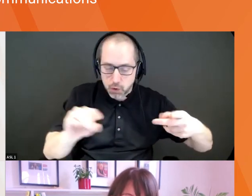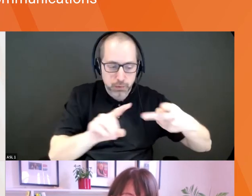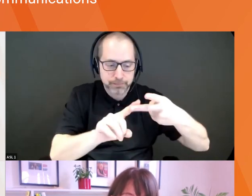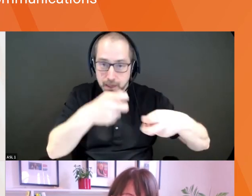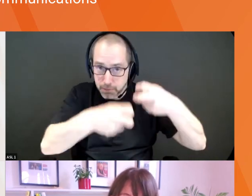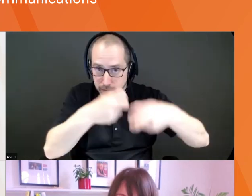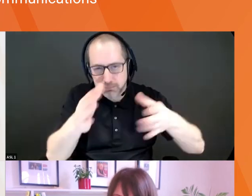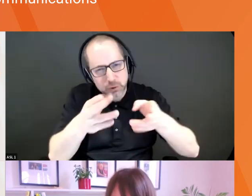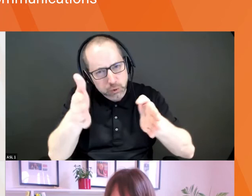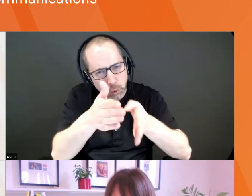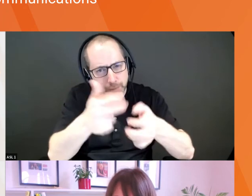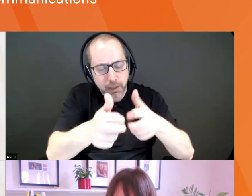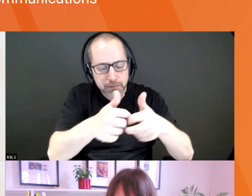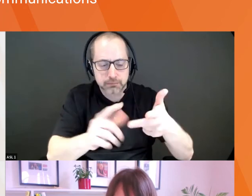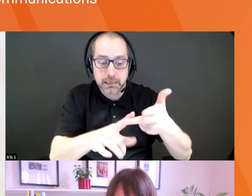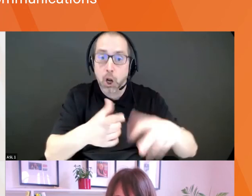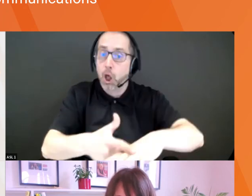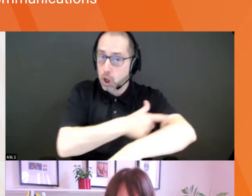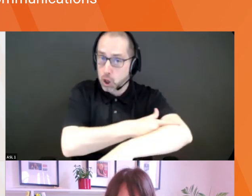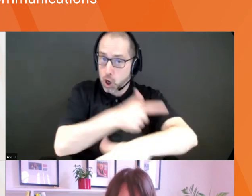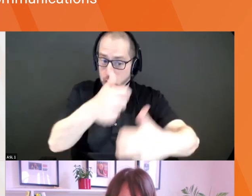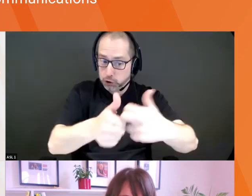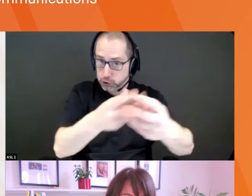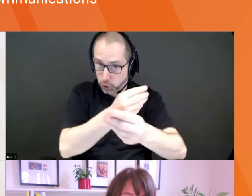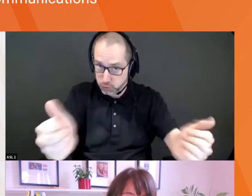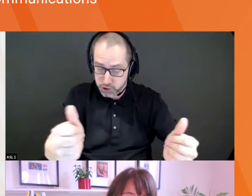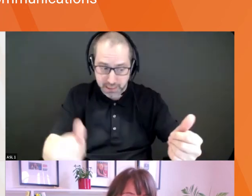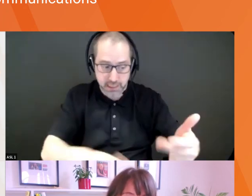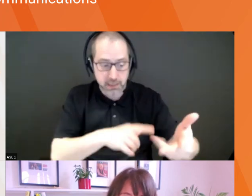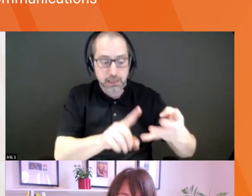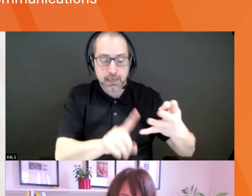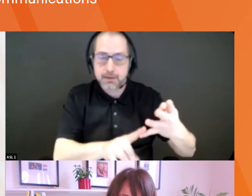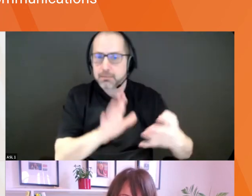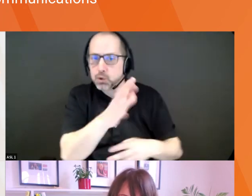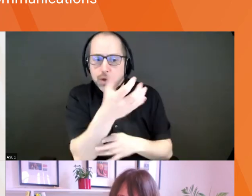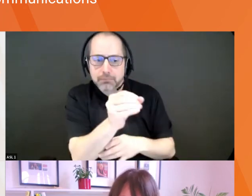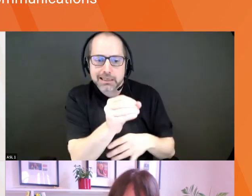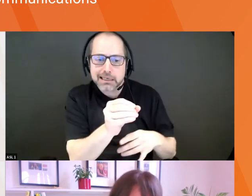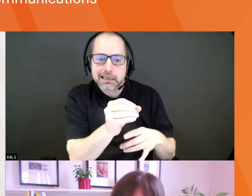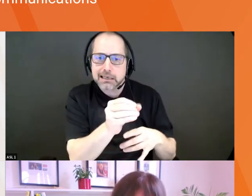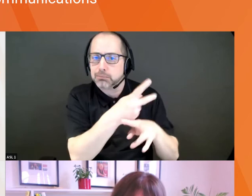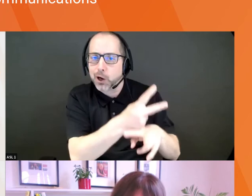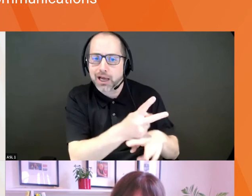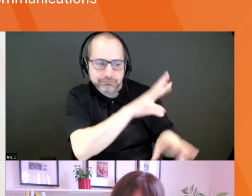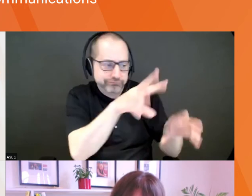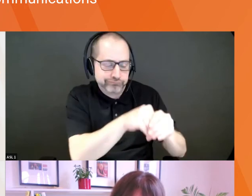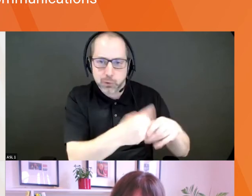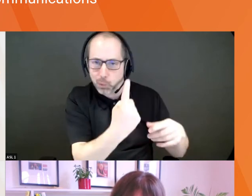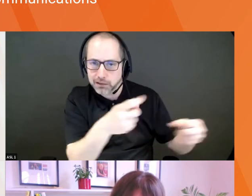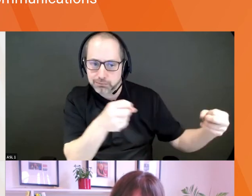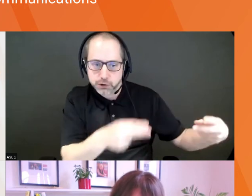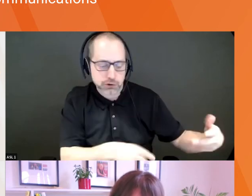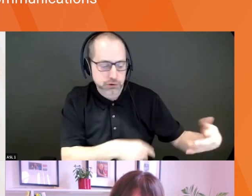longer solution, maybe your product company could be put into one. Um, and, and really in your solution, I'd put in some value